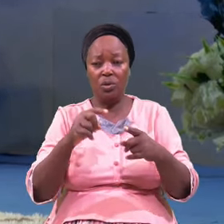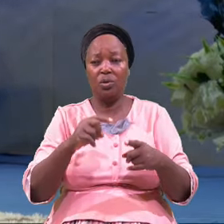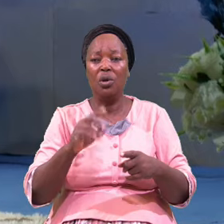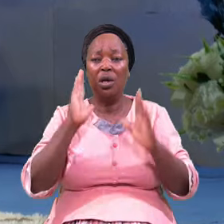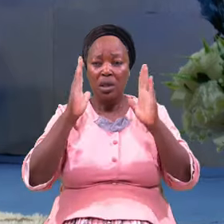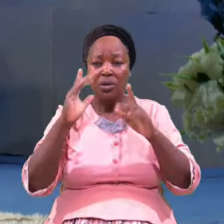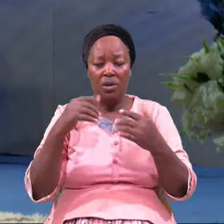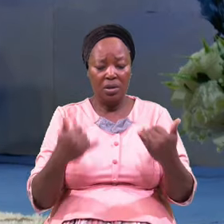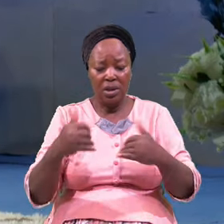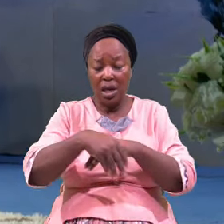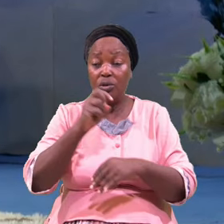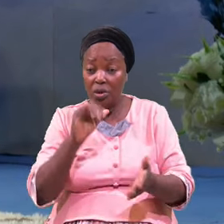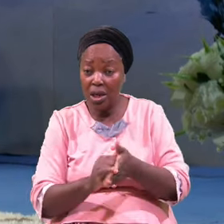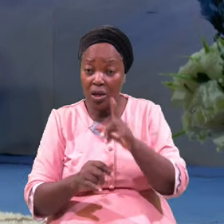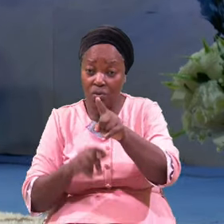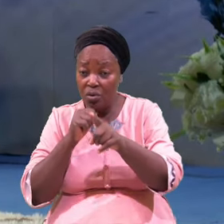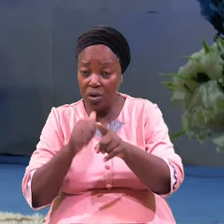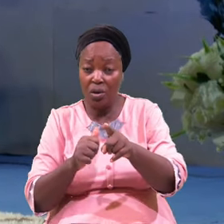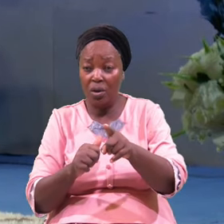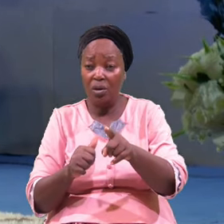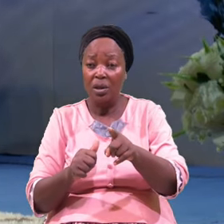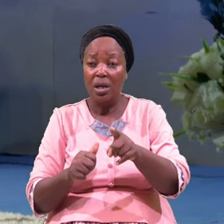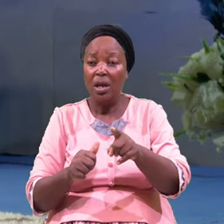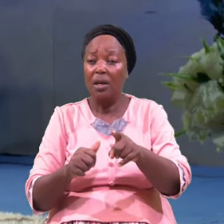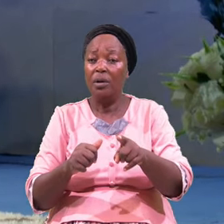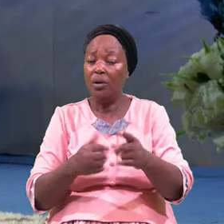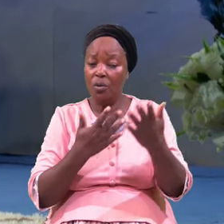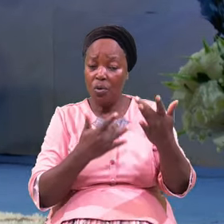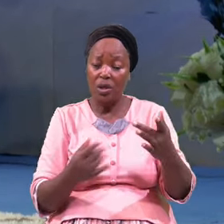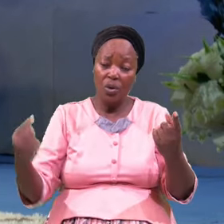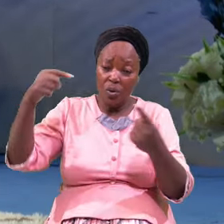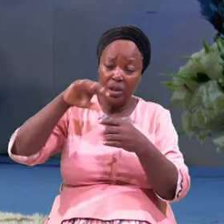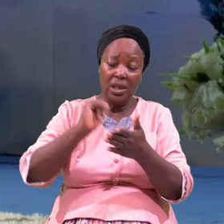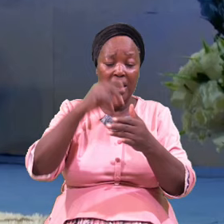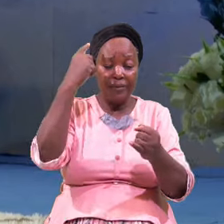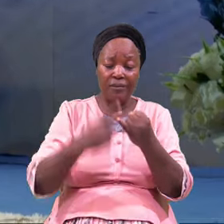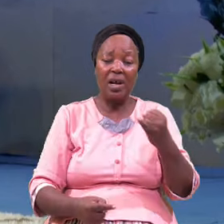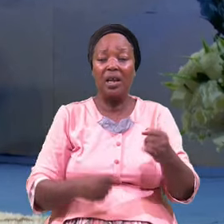So That You Will Not Meet The Final Judgment On That Appointed Day